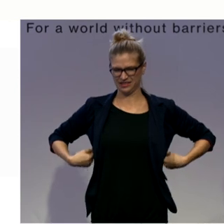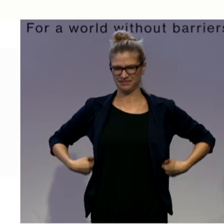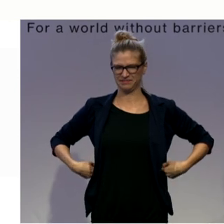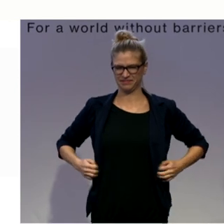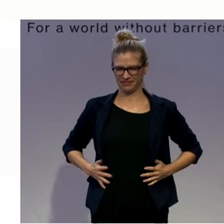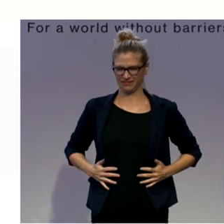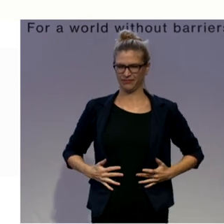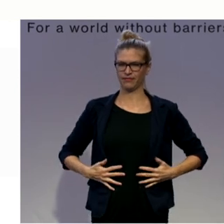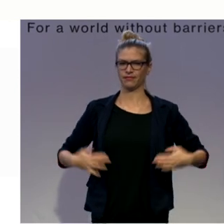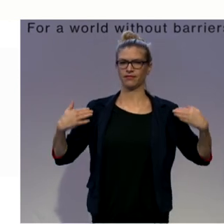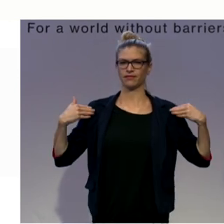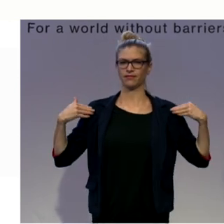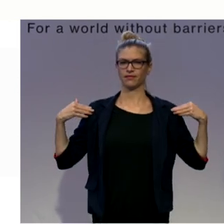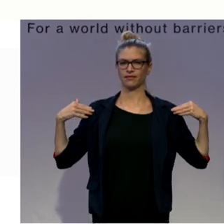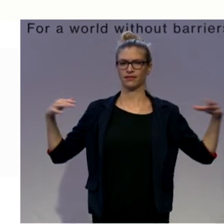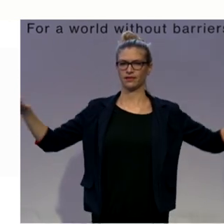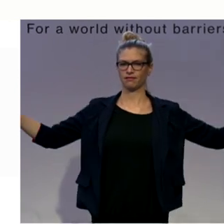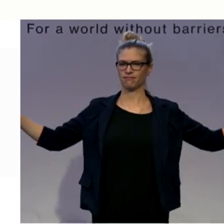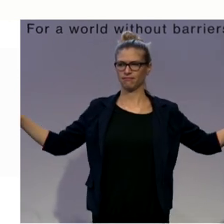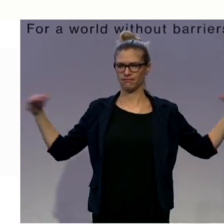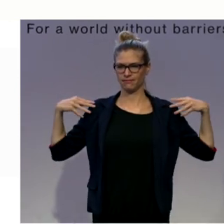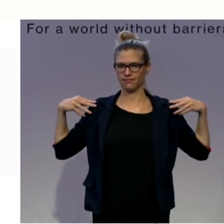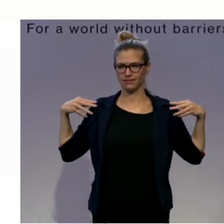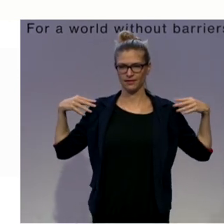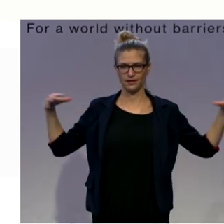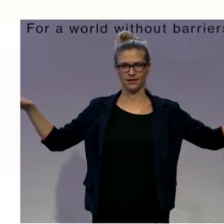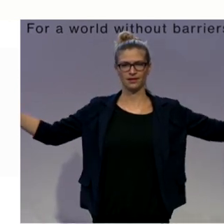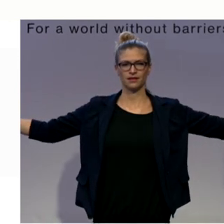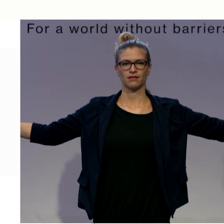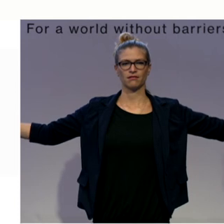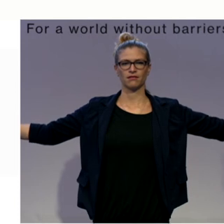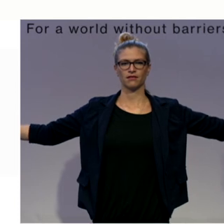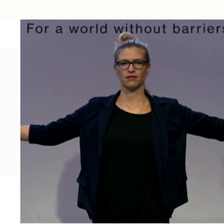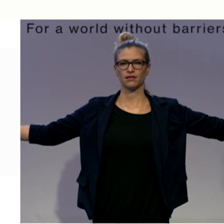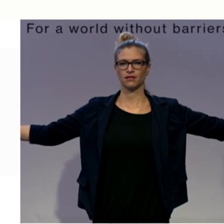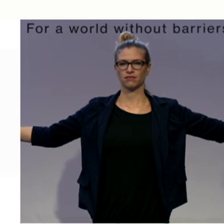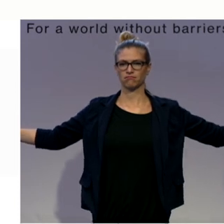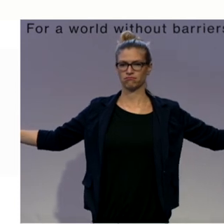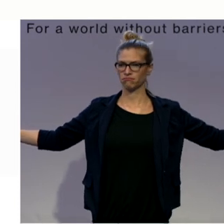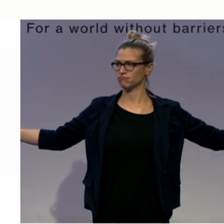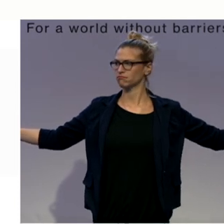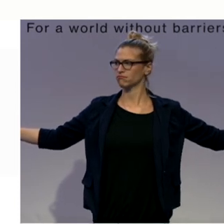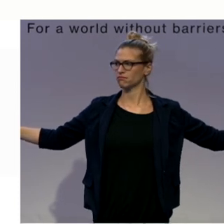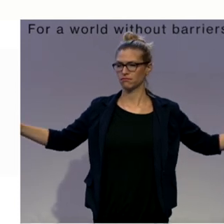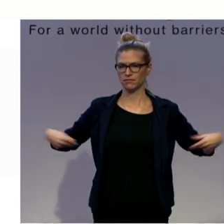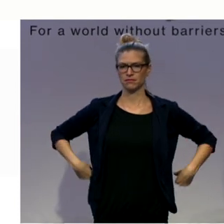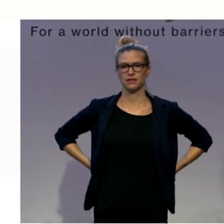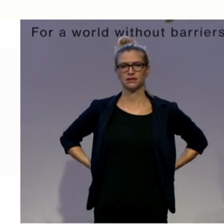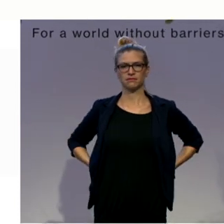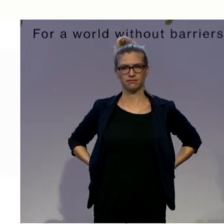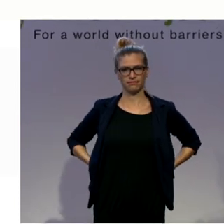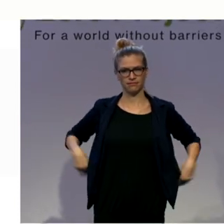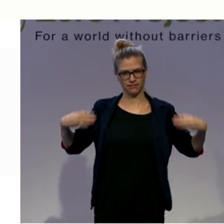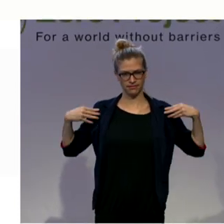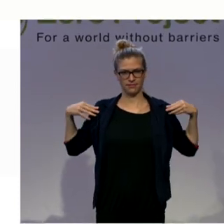are your shoulder blades. They are attached to your back on top of you. They may pop up or whatever they can happen.